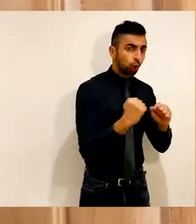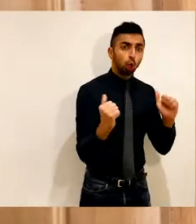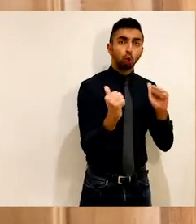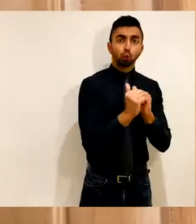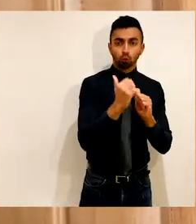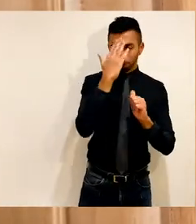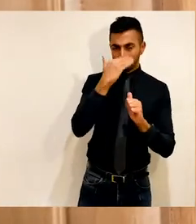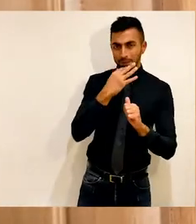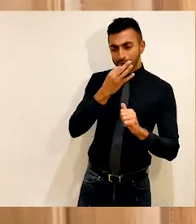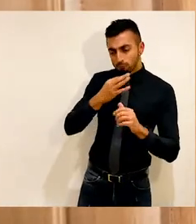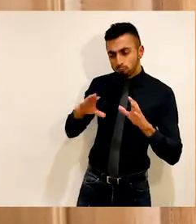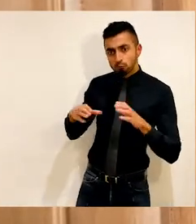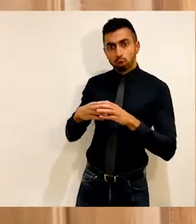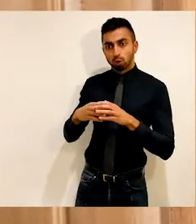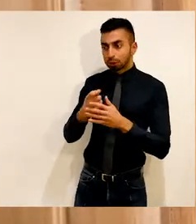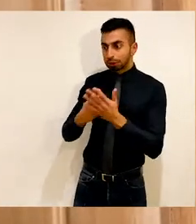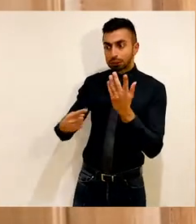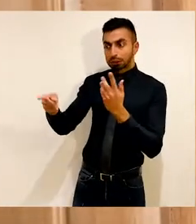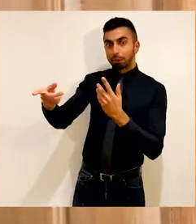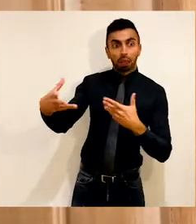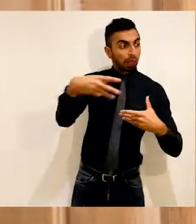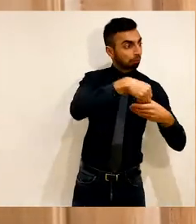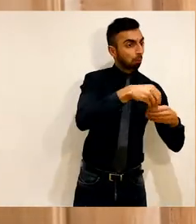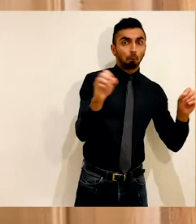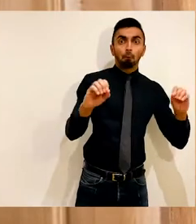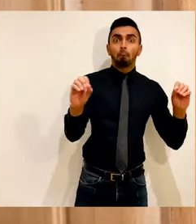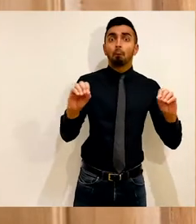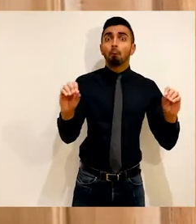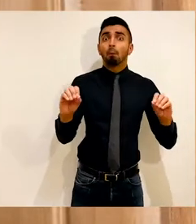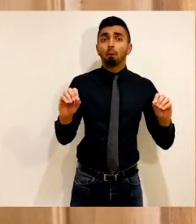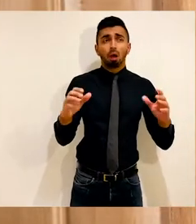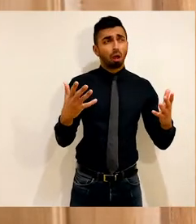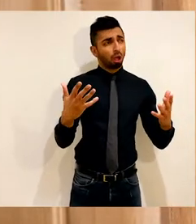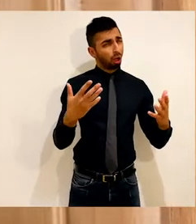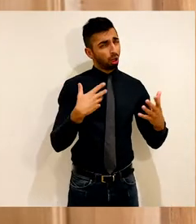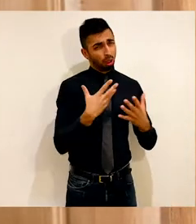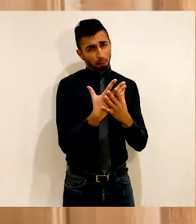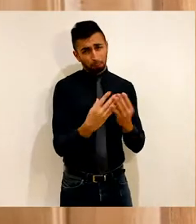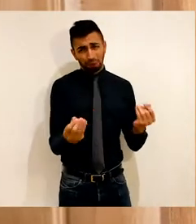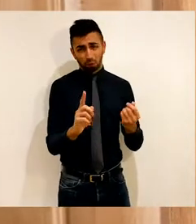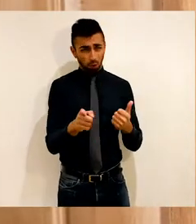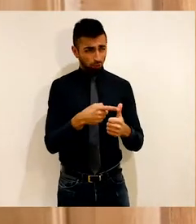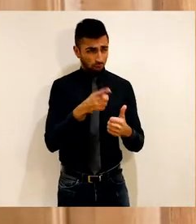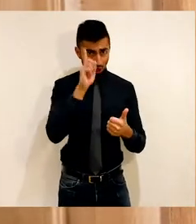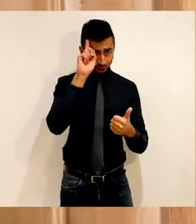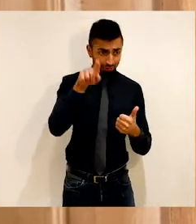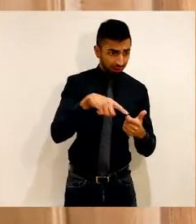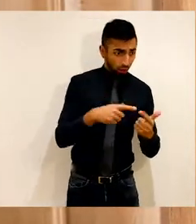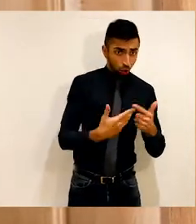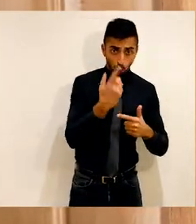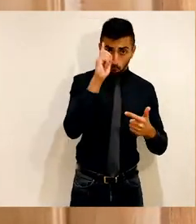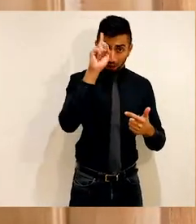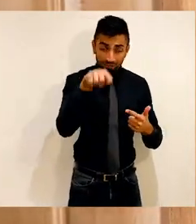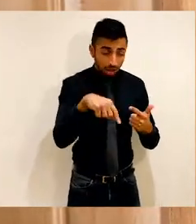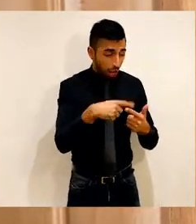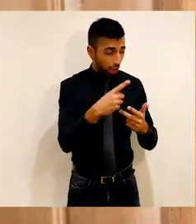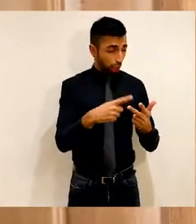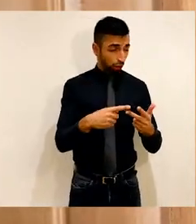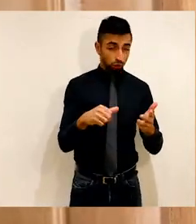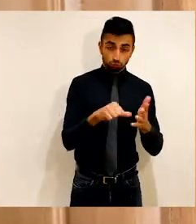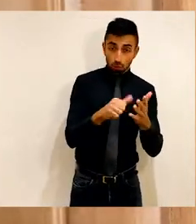places and spaces for the few? Well, ideas, innovation,